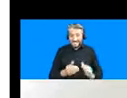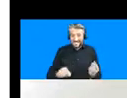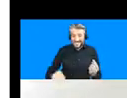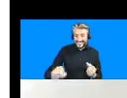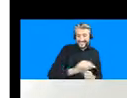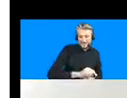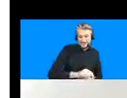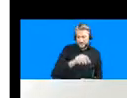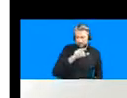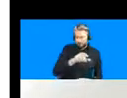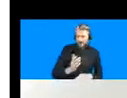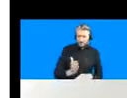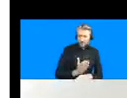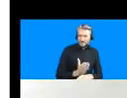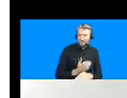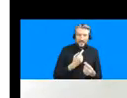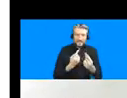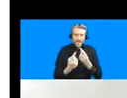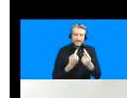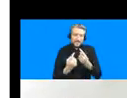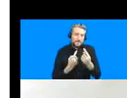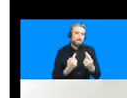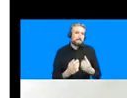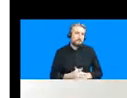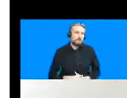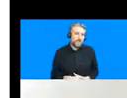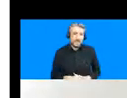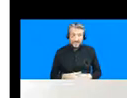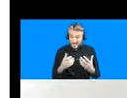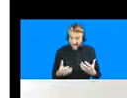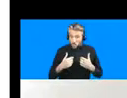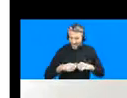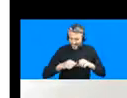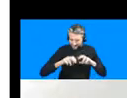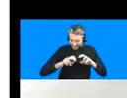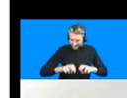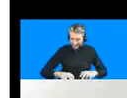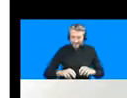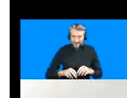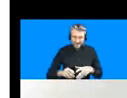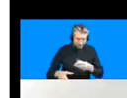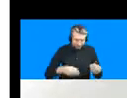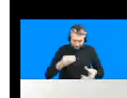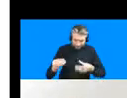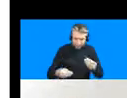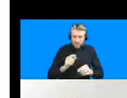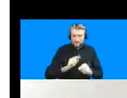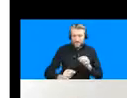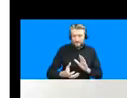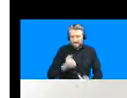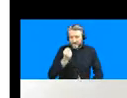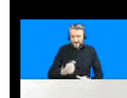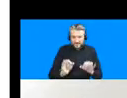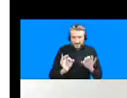up that we're kind of um sort of uh pulling apart now and and trying to figure out in terms of this geopol survey so